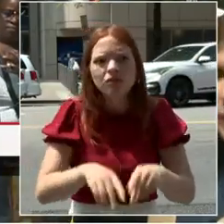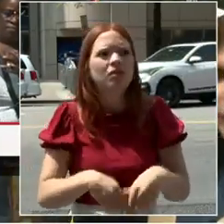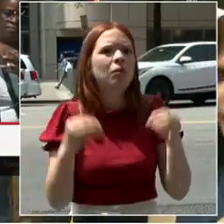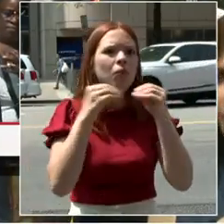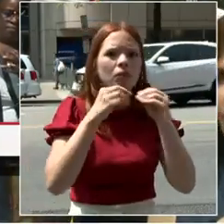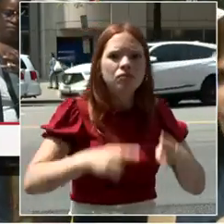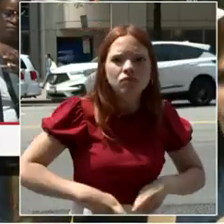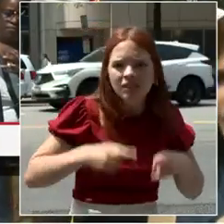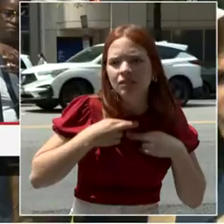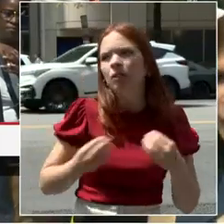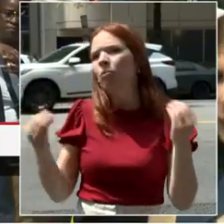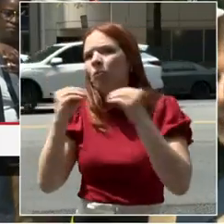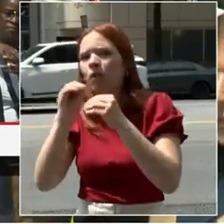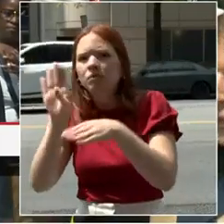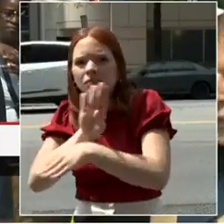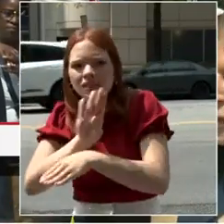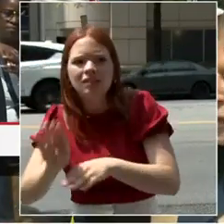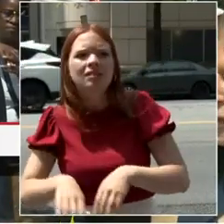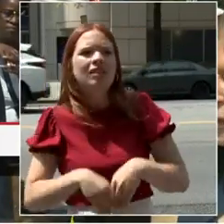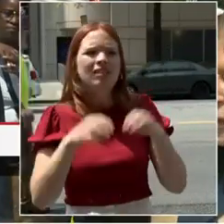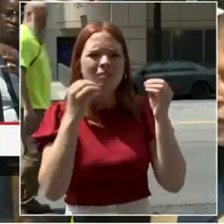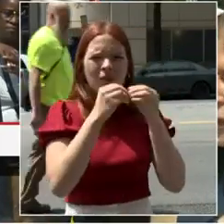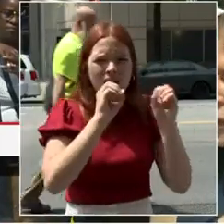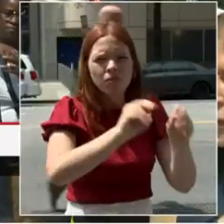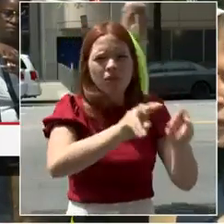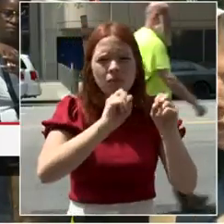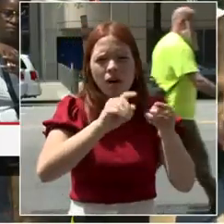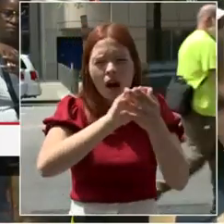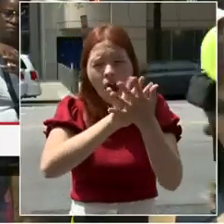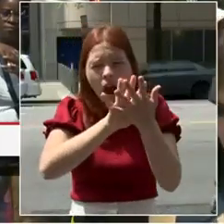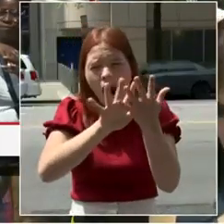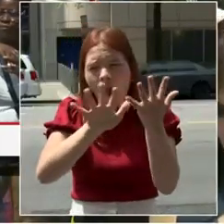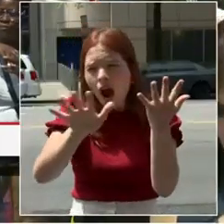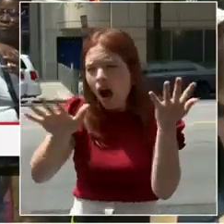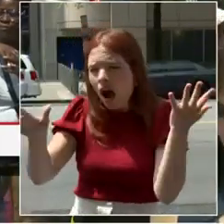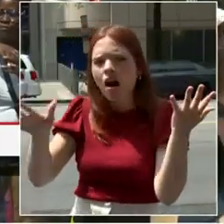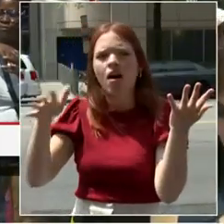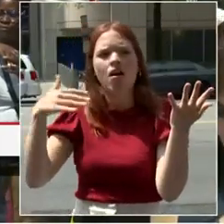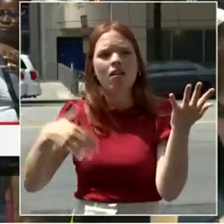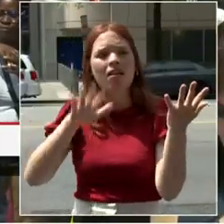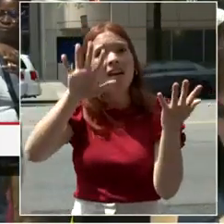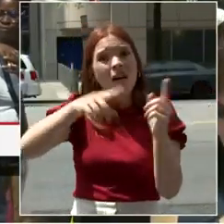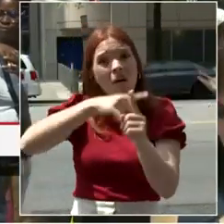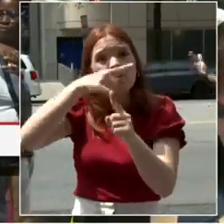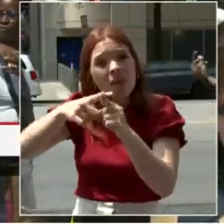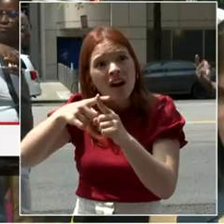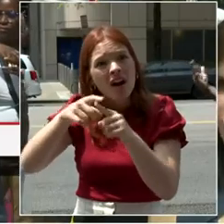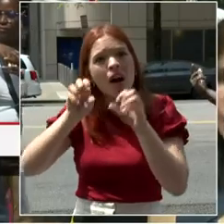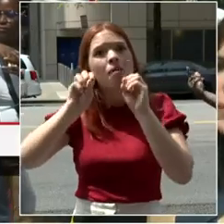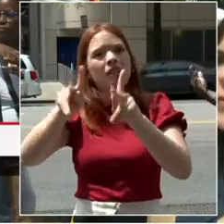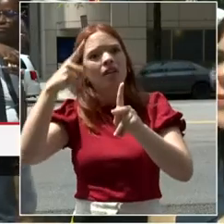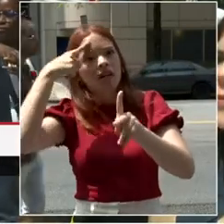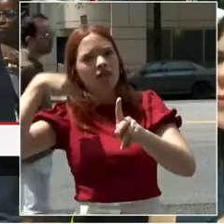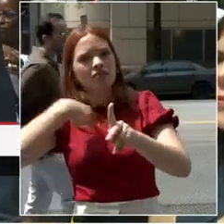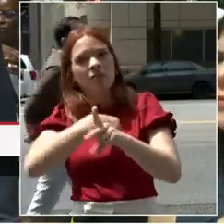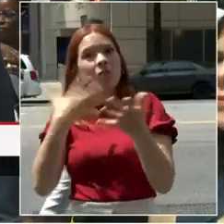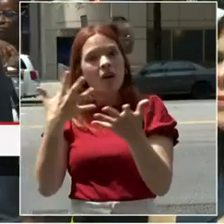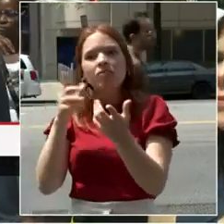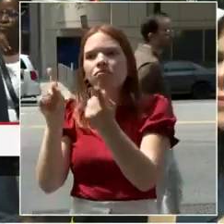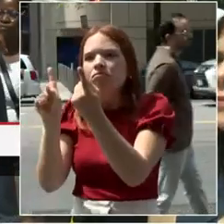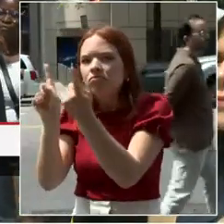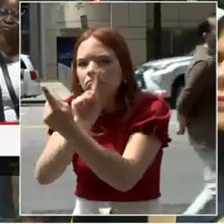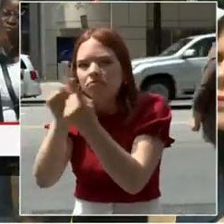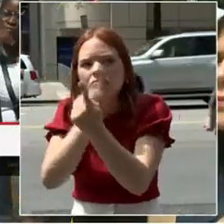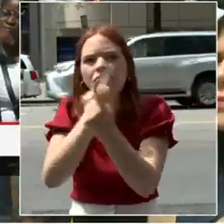even in our region to participate, to provide feedback and to engage in the action plan process. In addition to preserving and enhancing